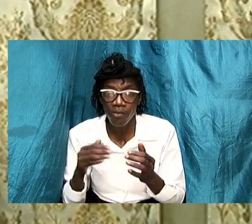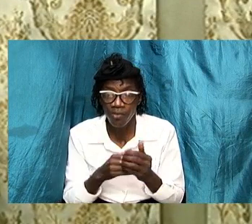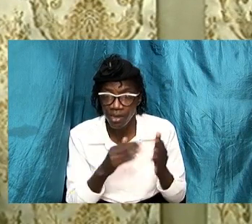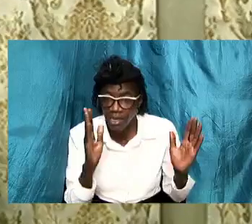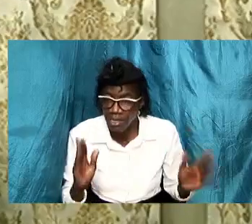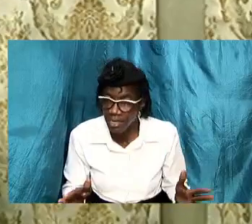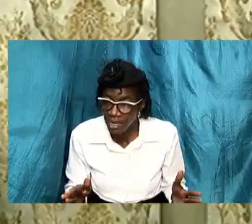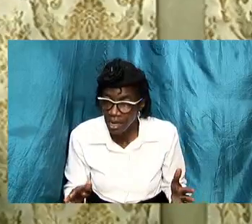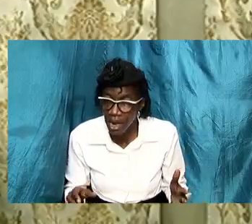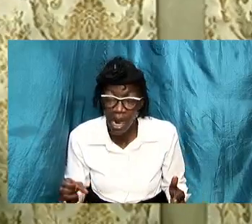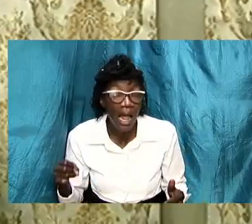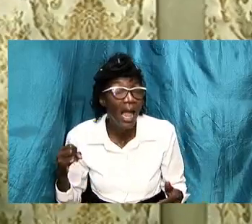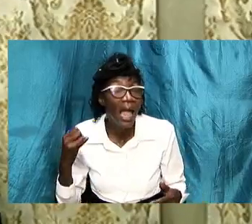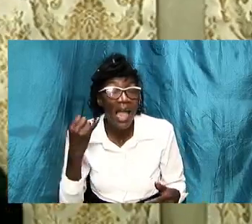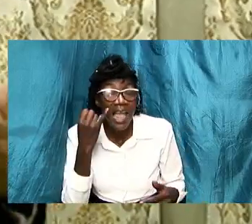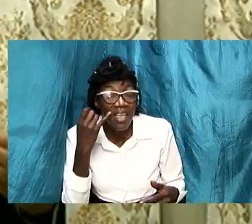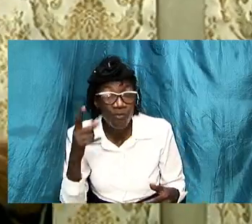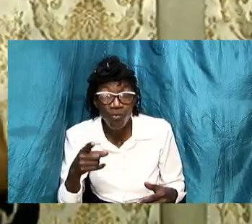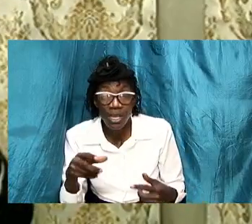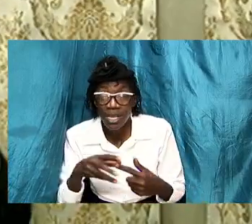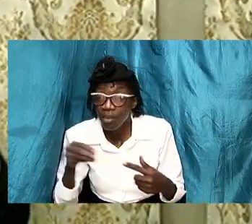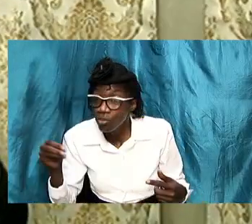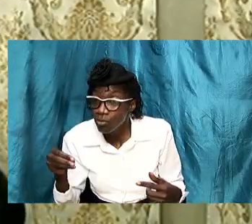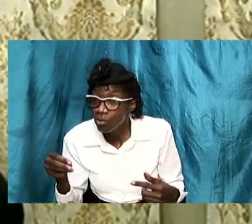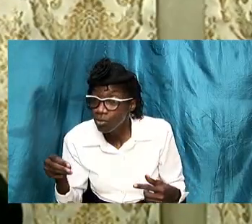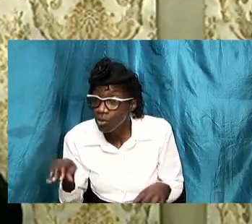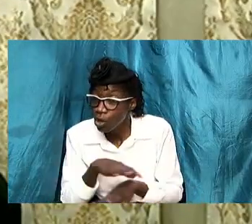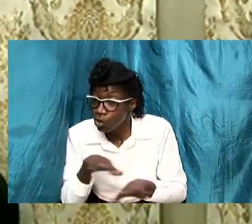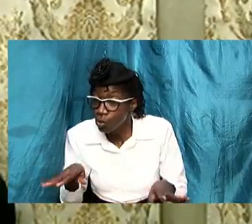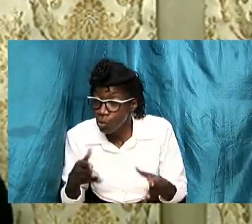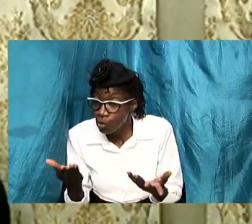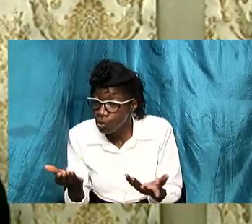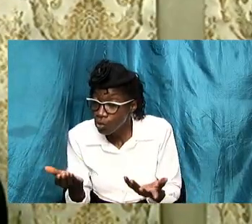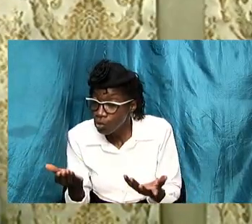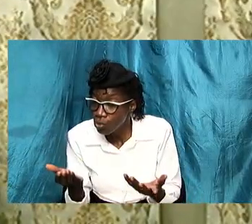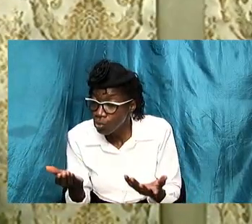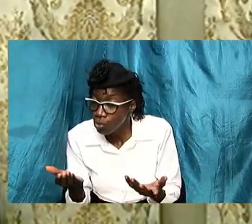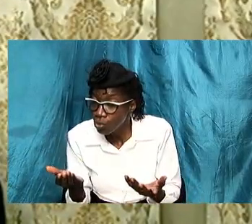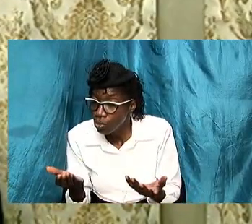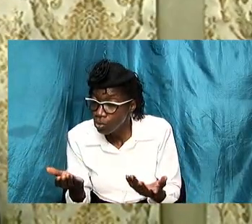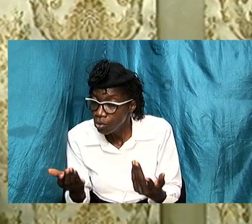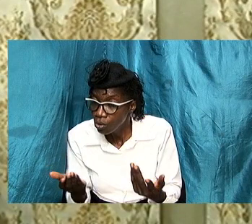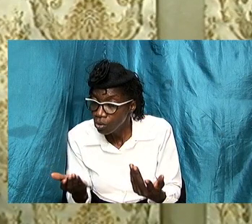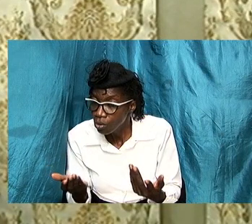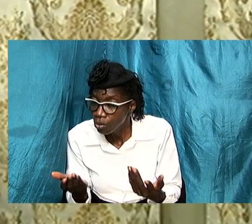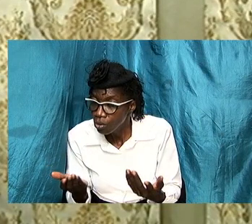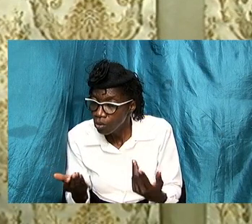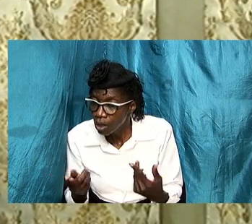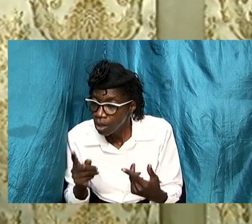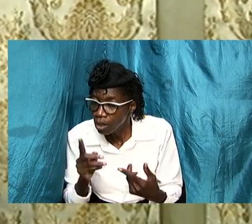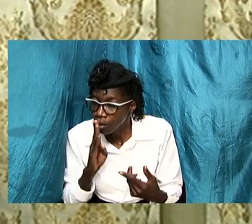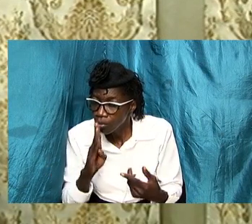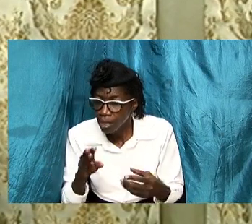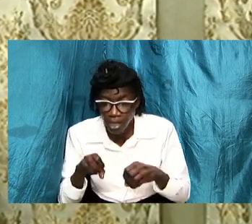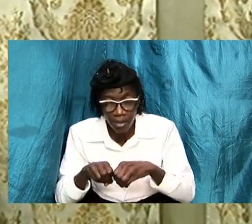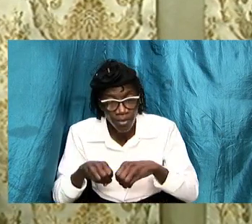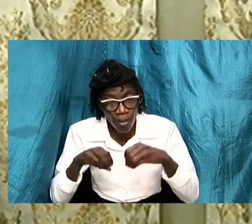if we decide that we are not going to be ladies now submissive